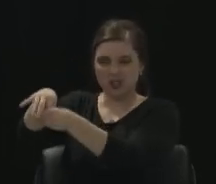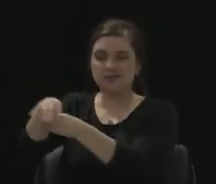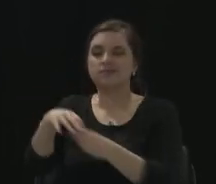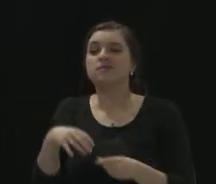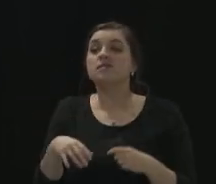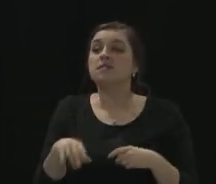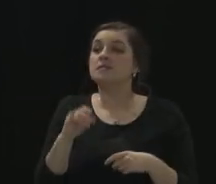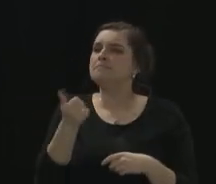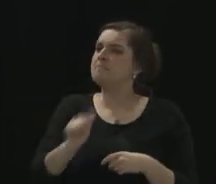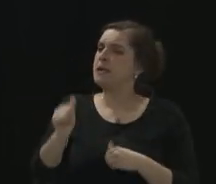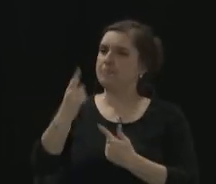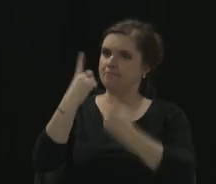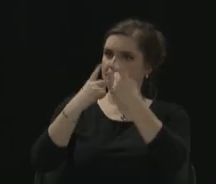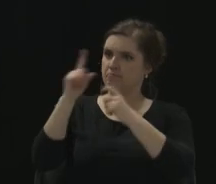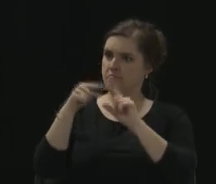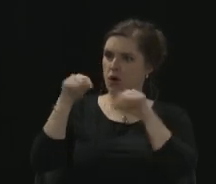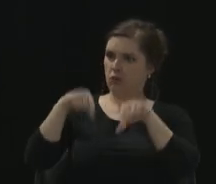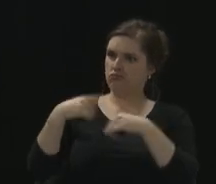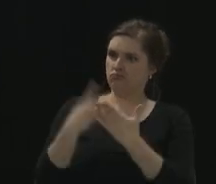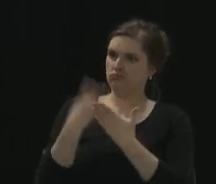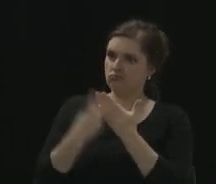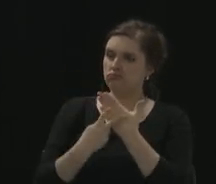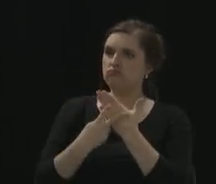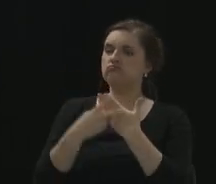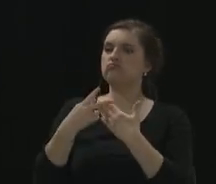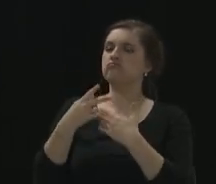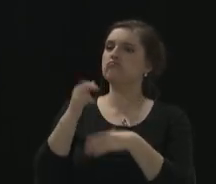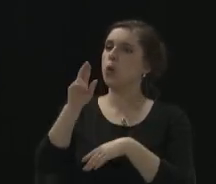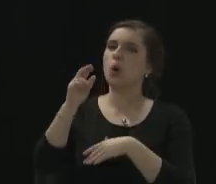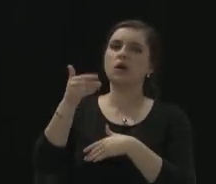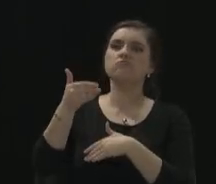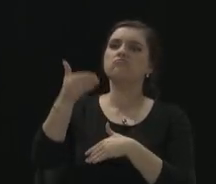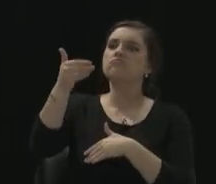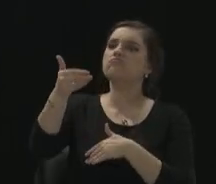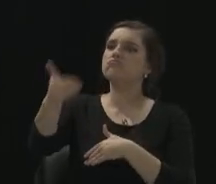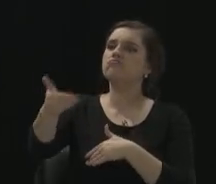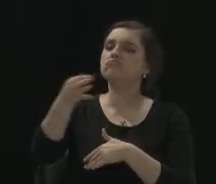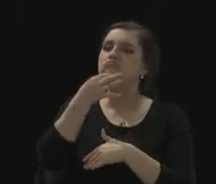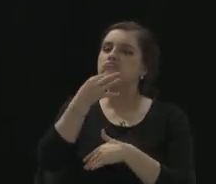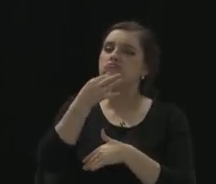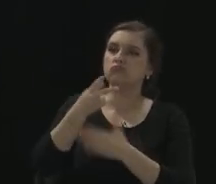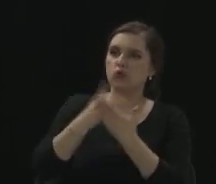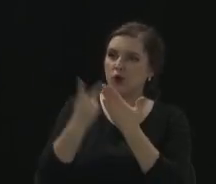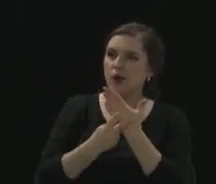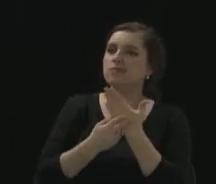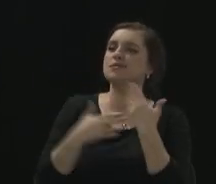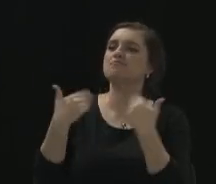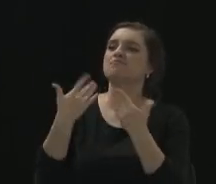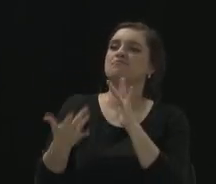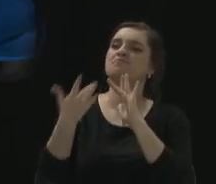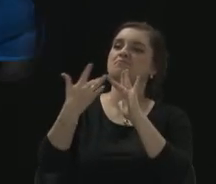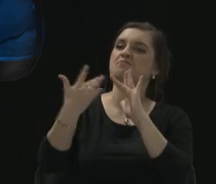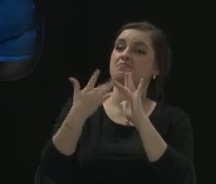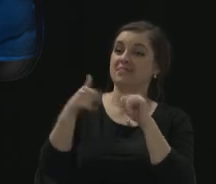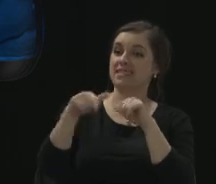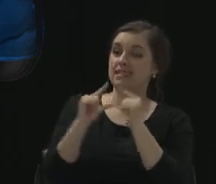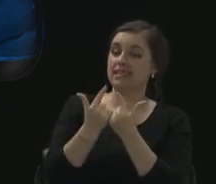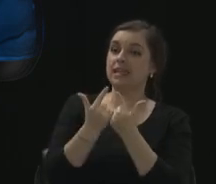program, or if you have ideas for me about upcoming programs, please contact the League by emailing league at